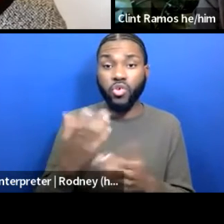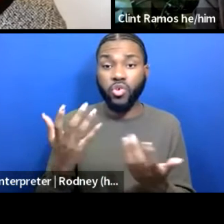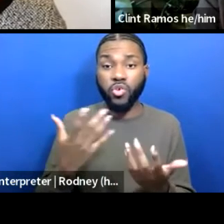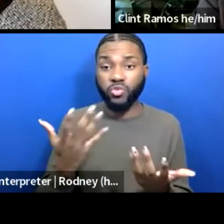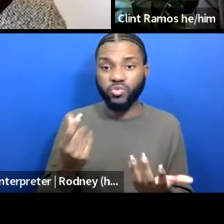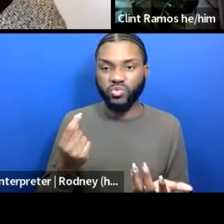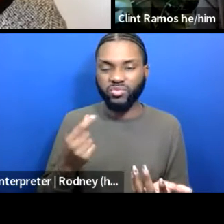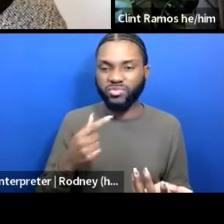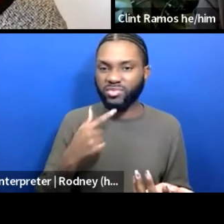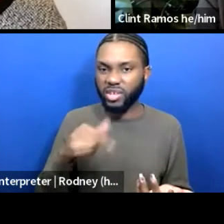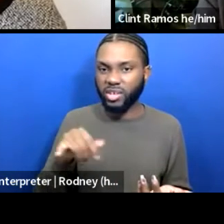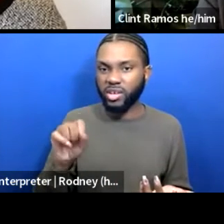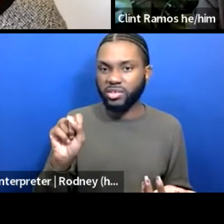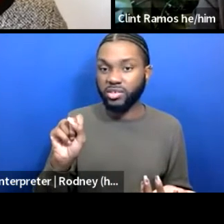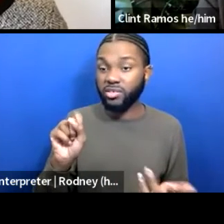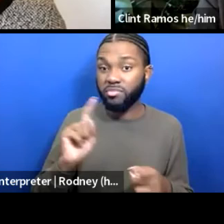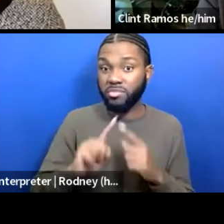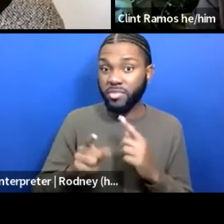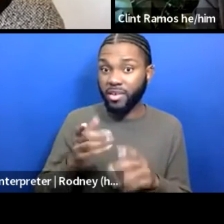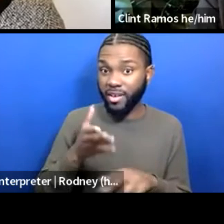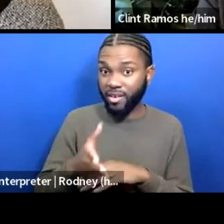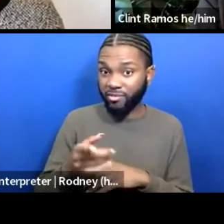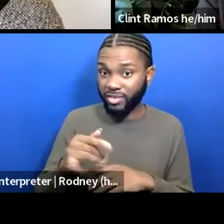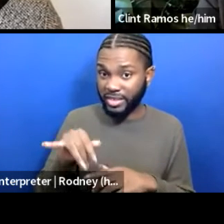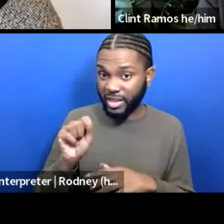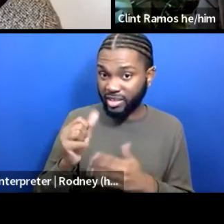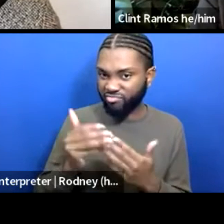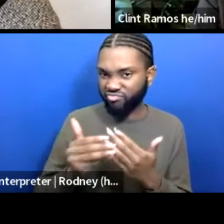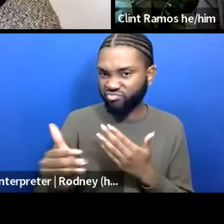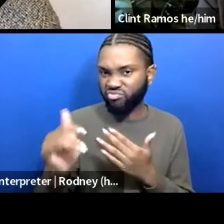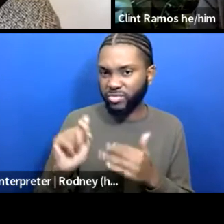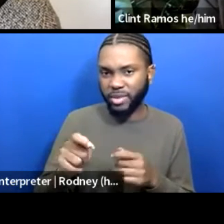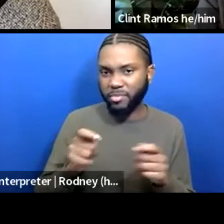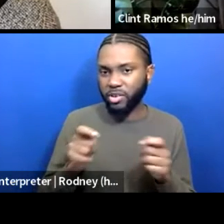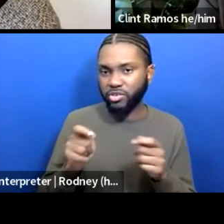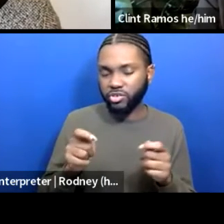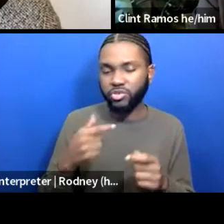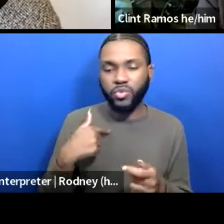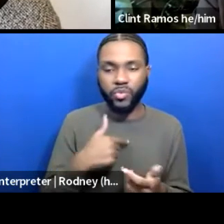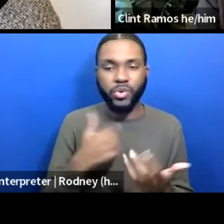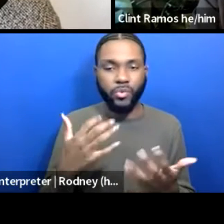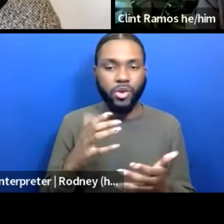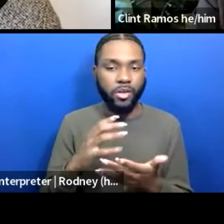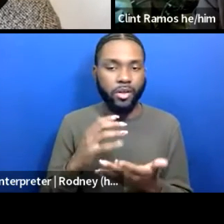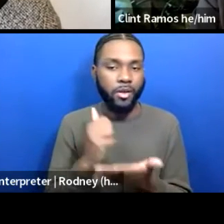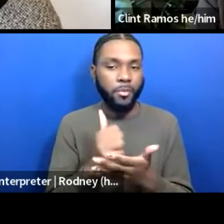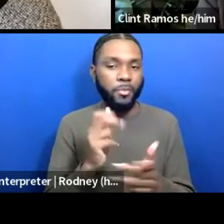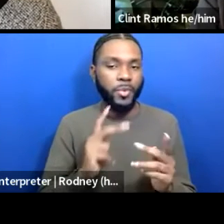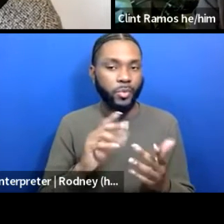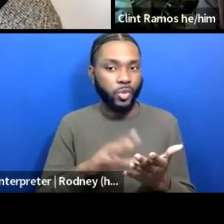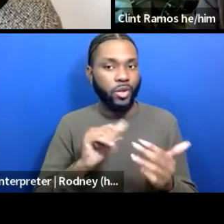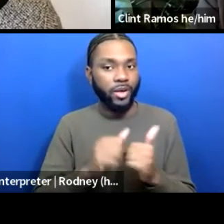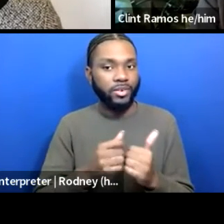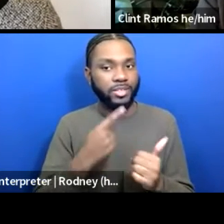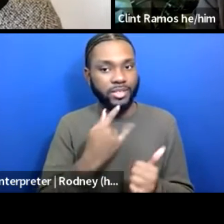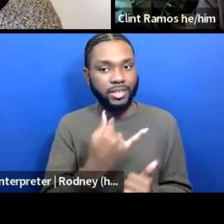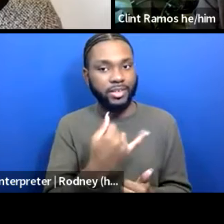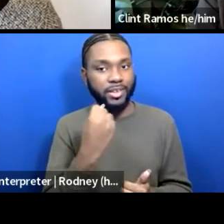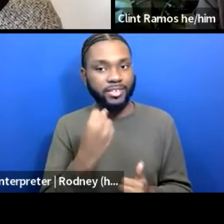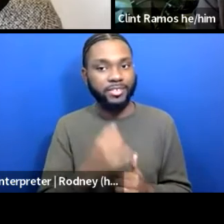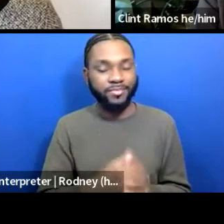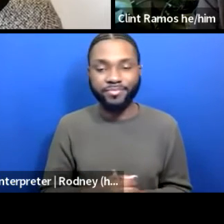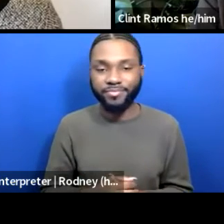Everything after that is totally manageable. And we want to help people learn how to say yes. 100%.